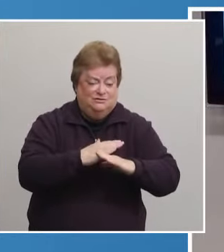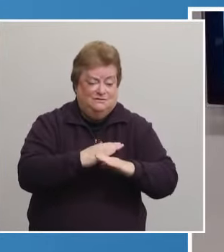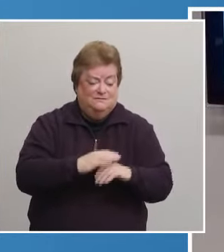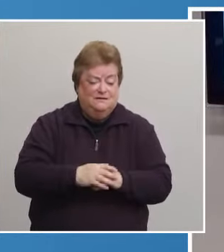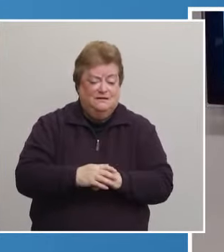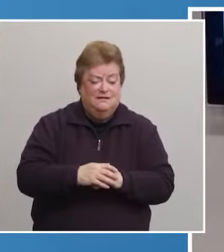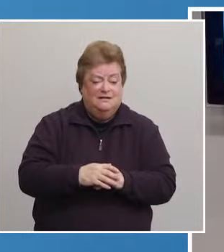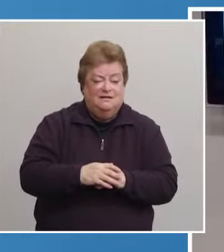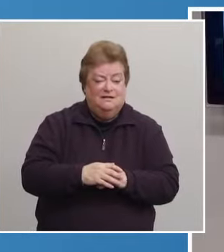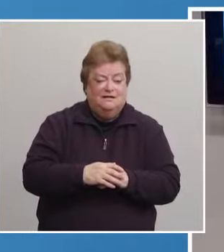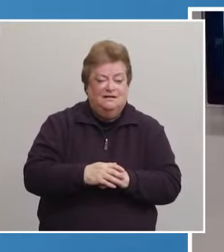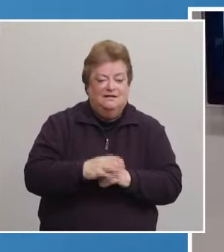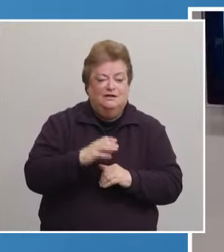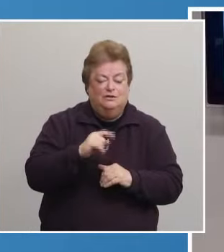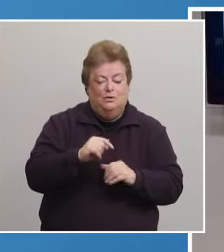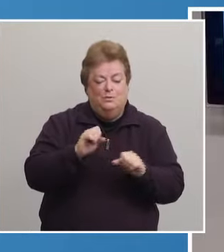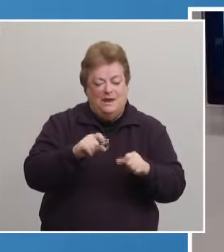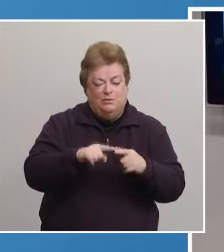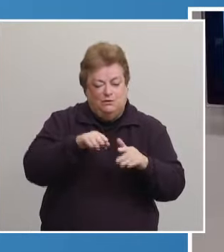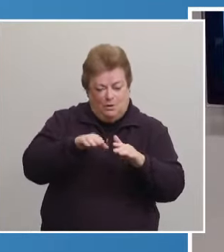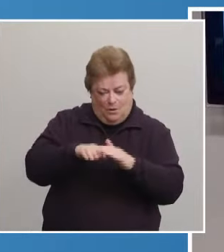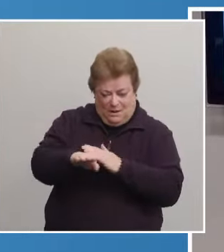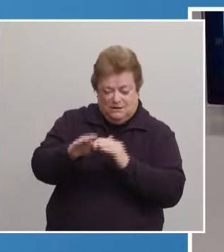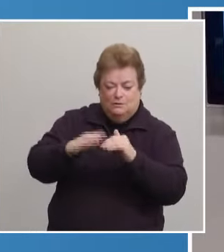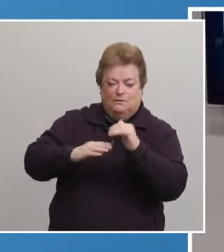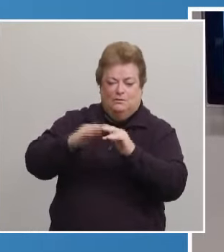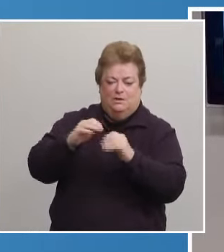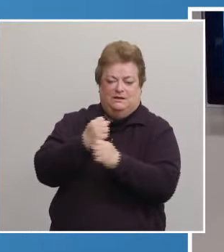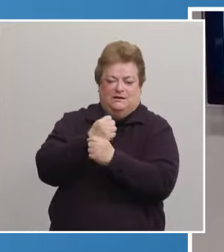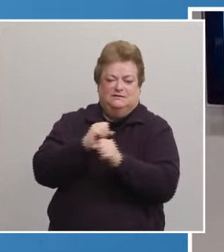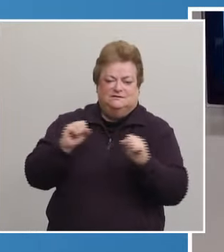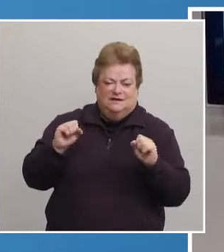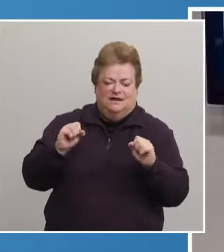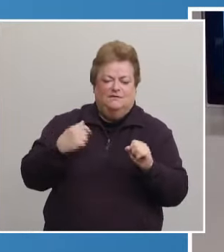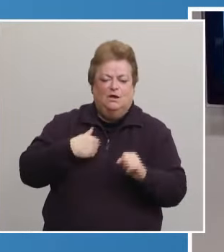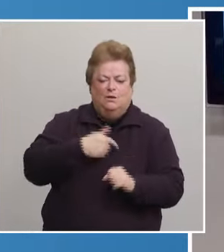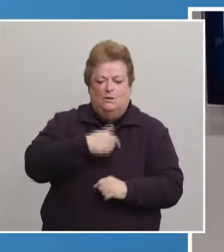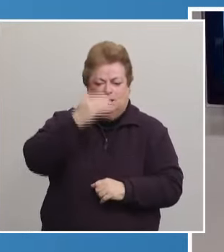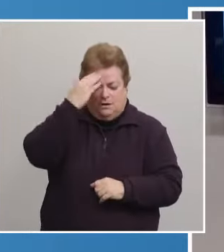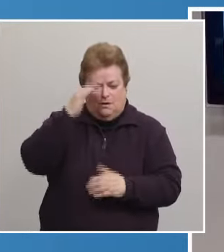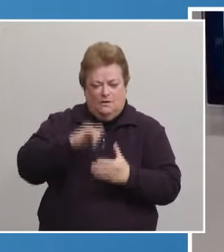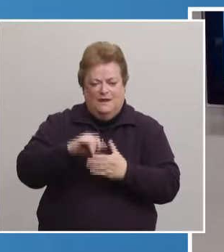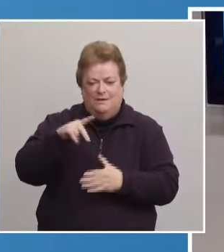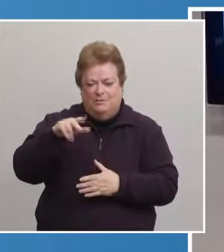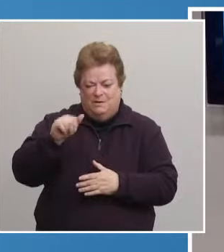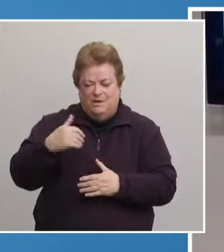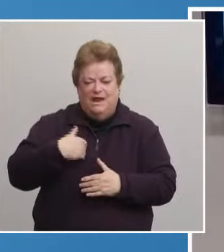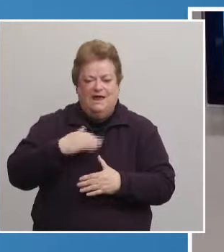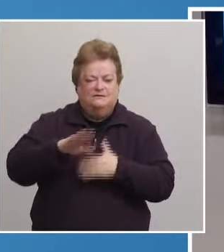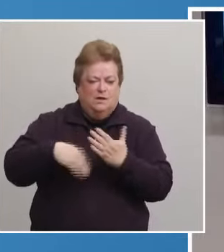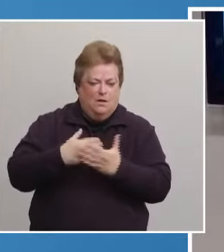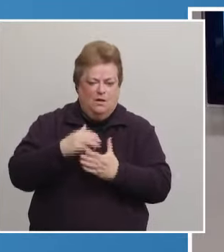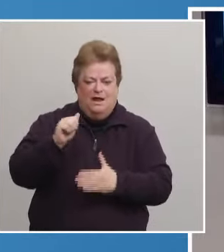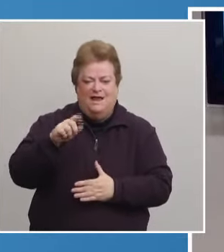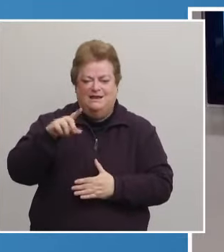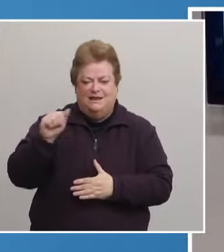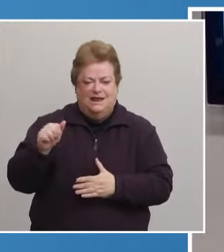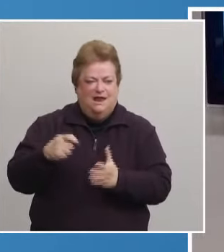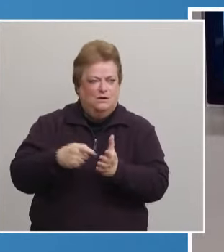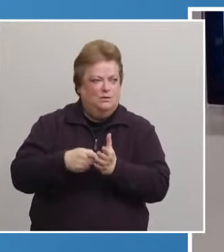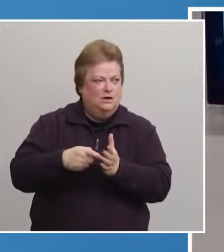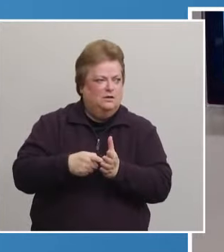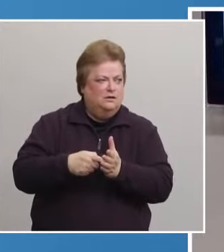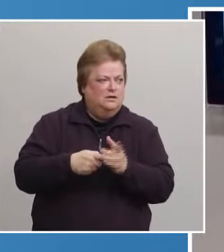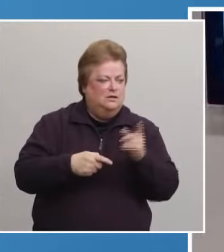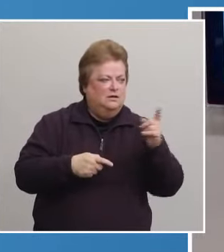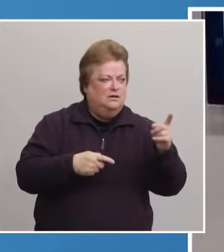be entering safely. And we know that the arena has all of the ADA requirements met. Pat,